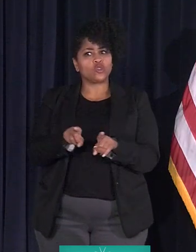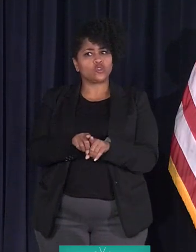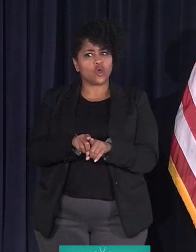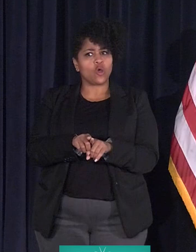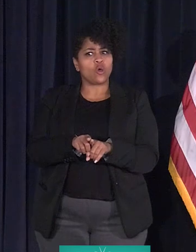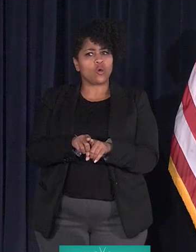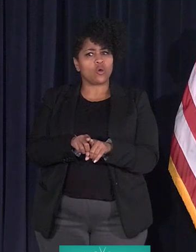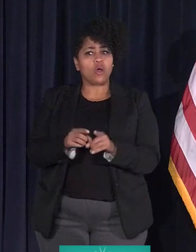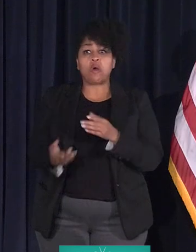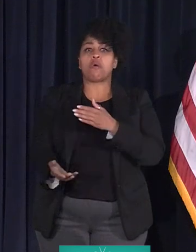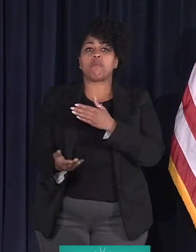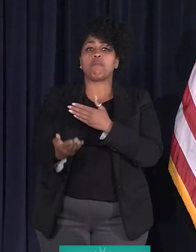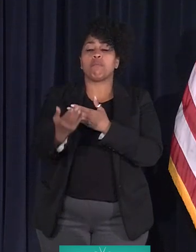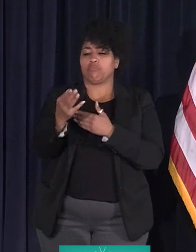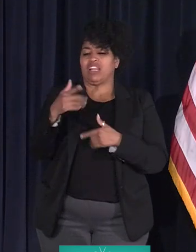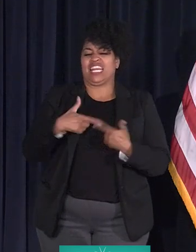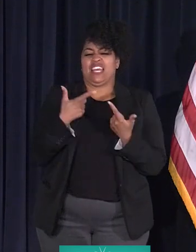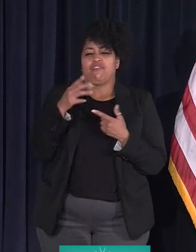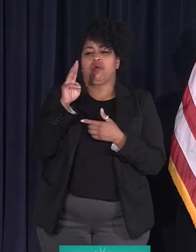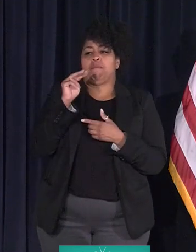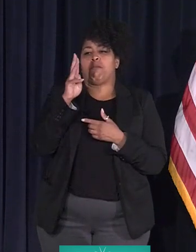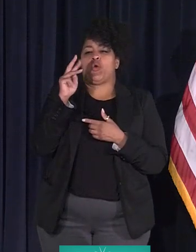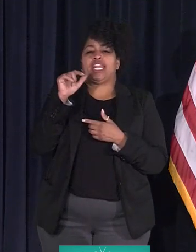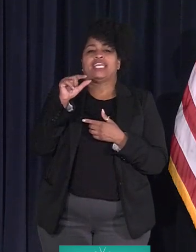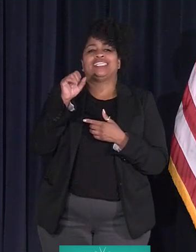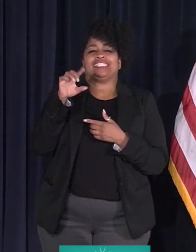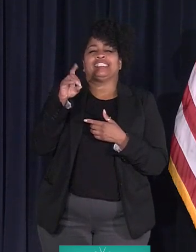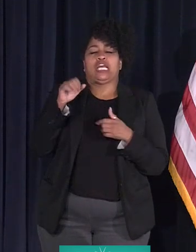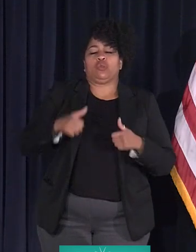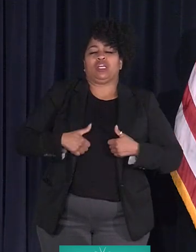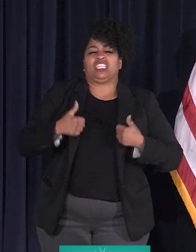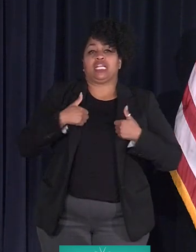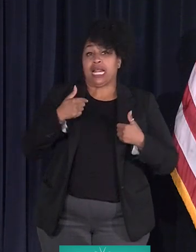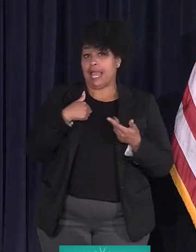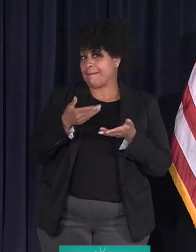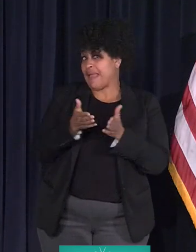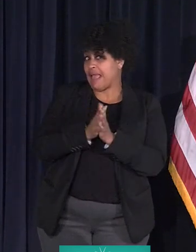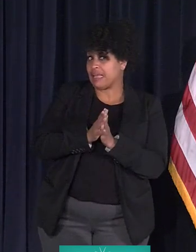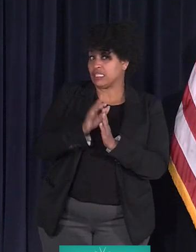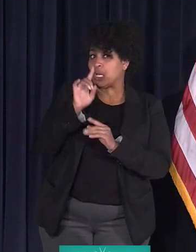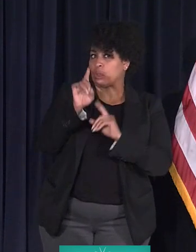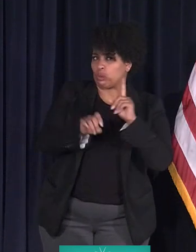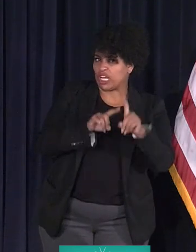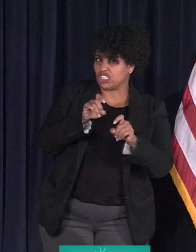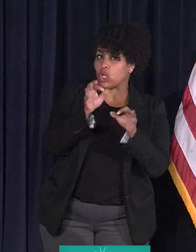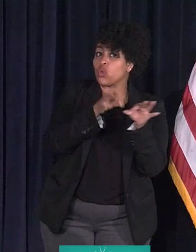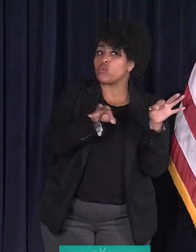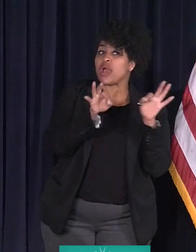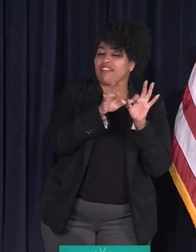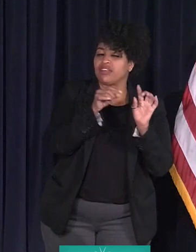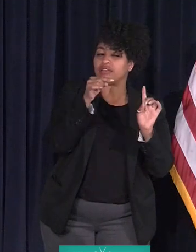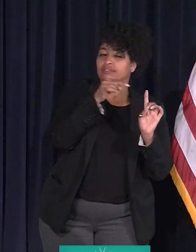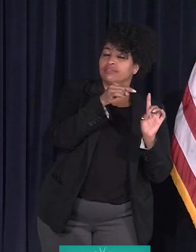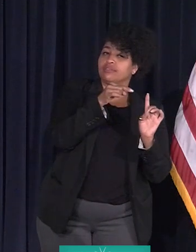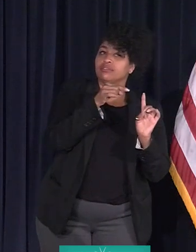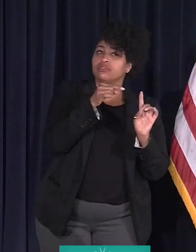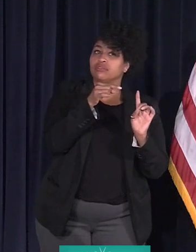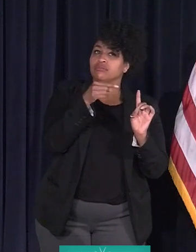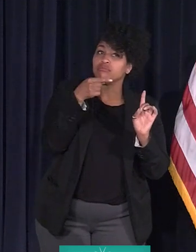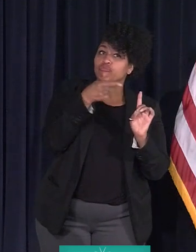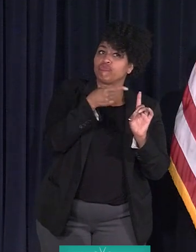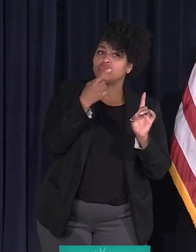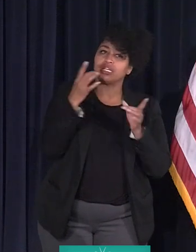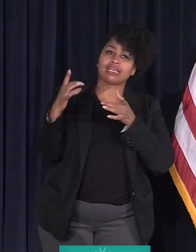Morningside resident. I am asking questions relevant to Connect